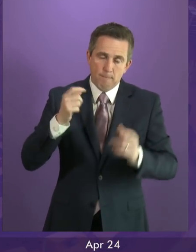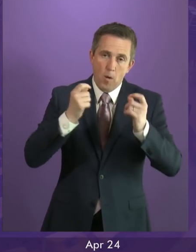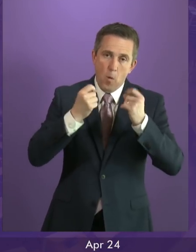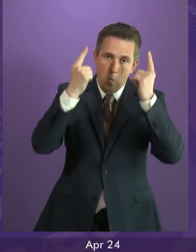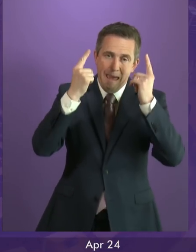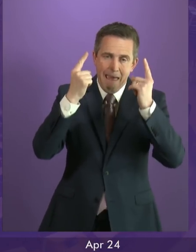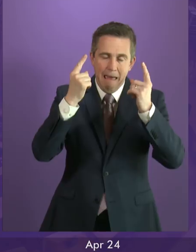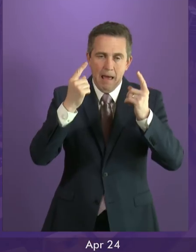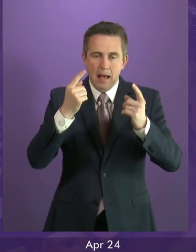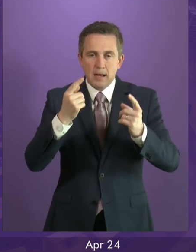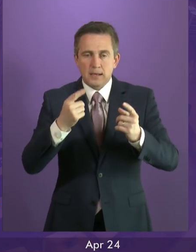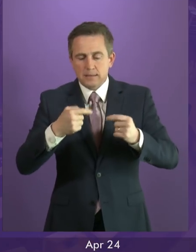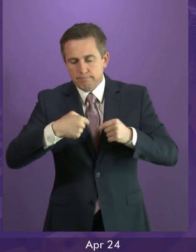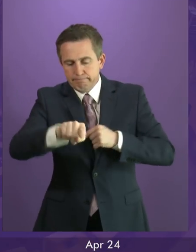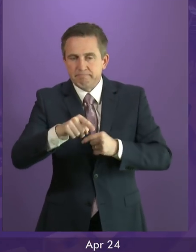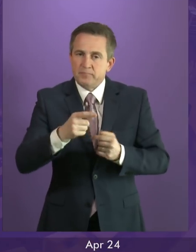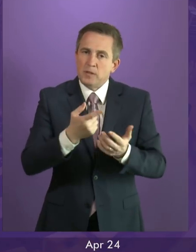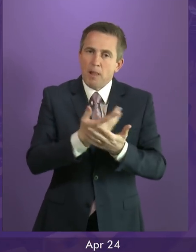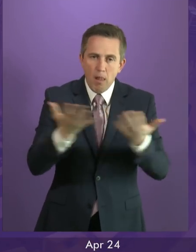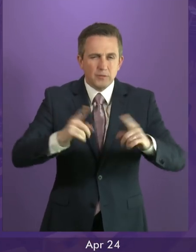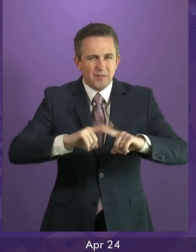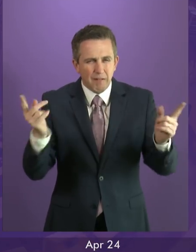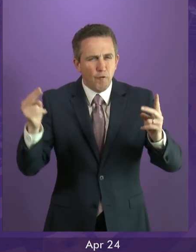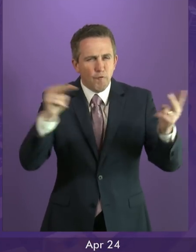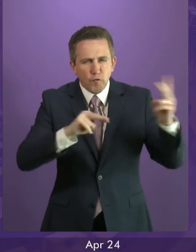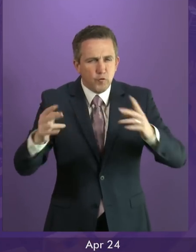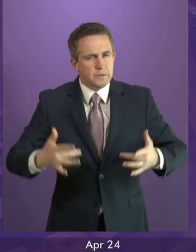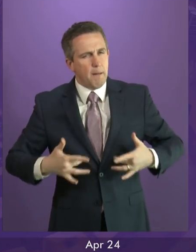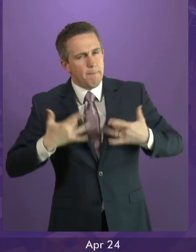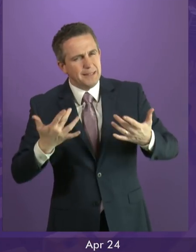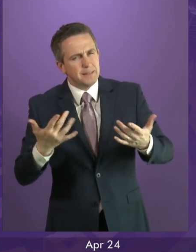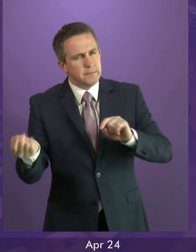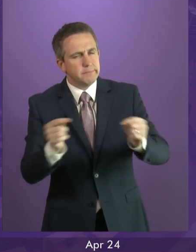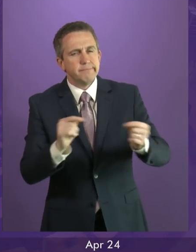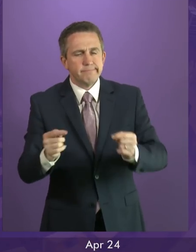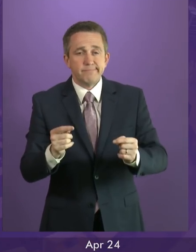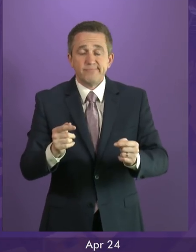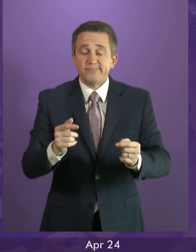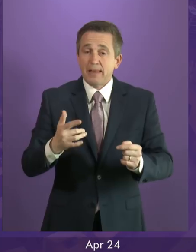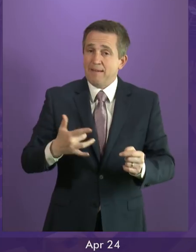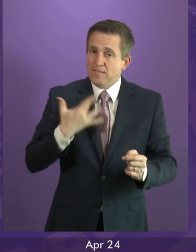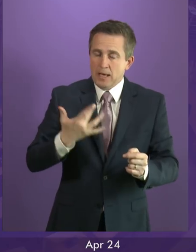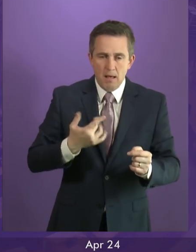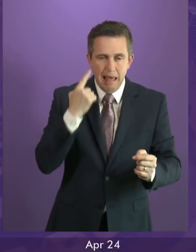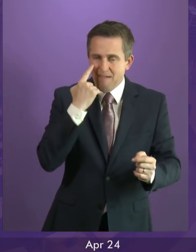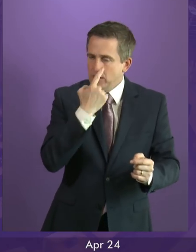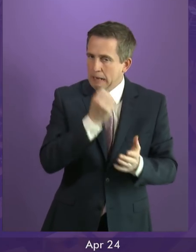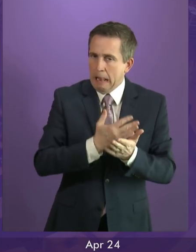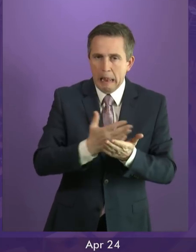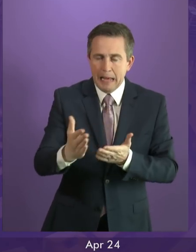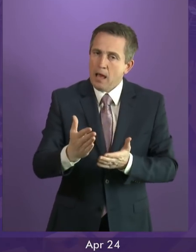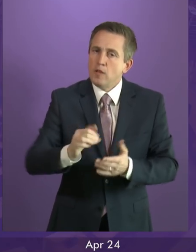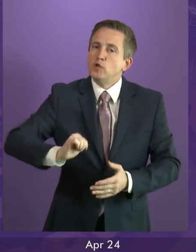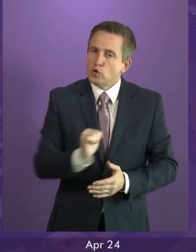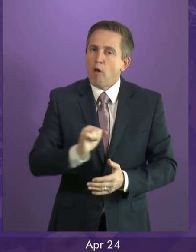debates that flow from that will provoke differences of opinion. I believe that the case for independence is now stronger than ever and I will make